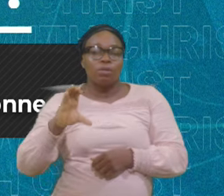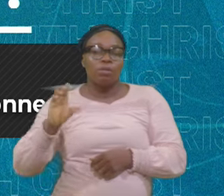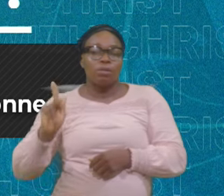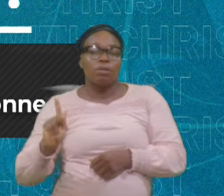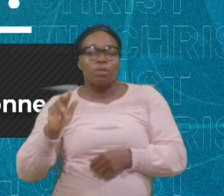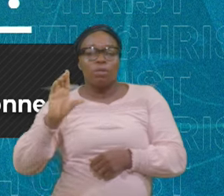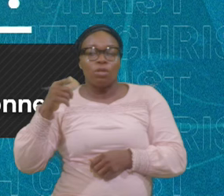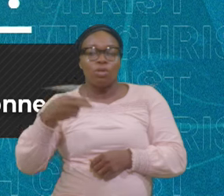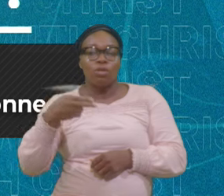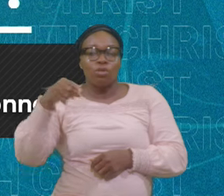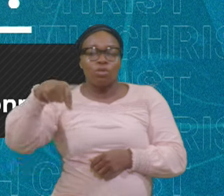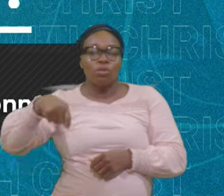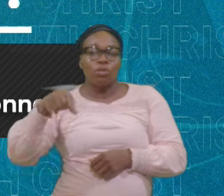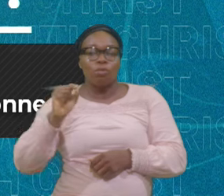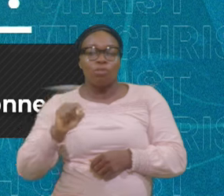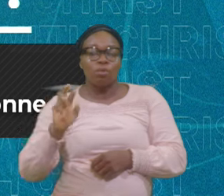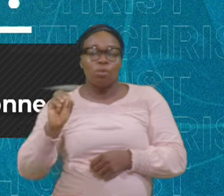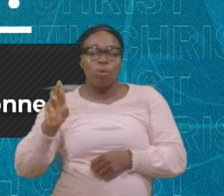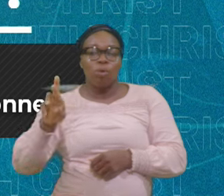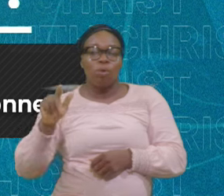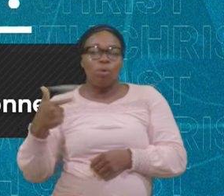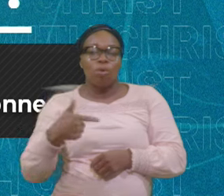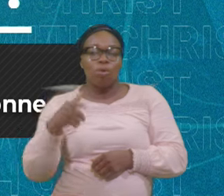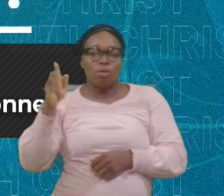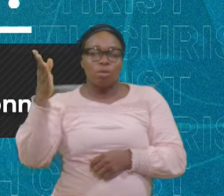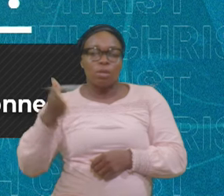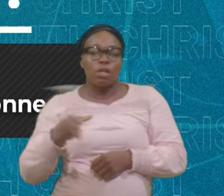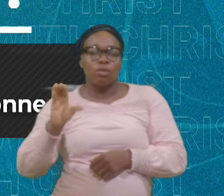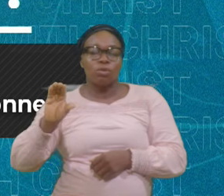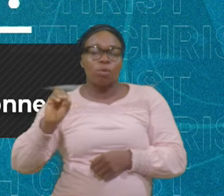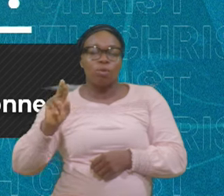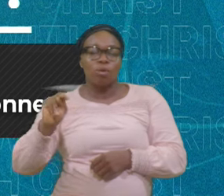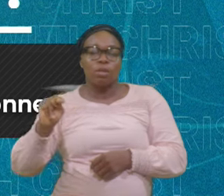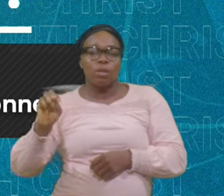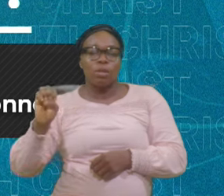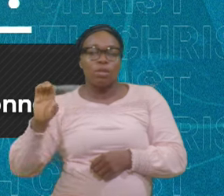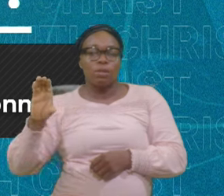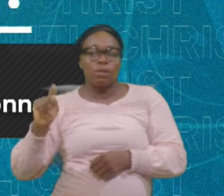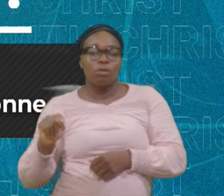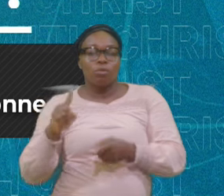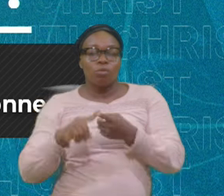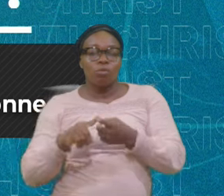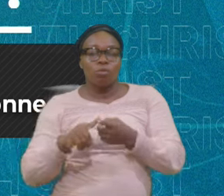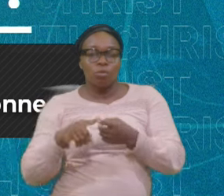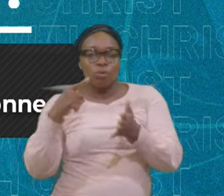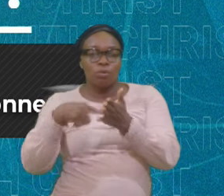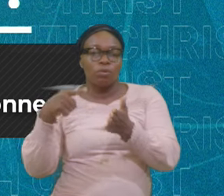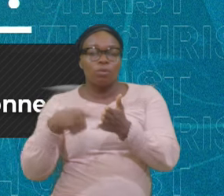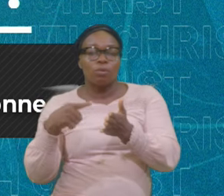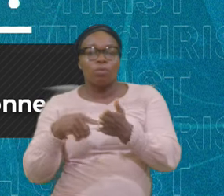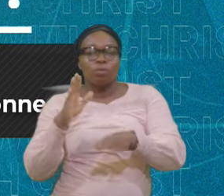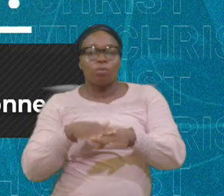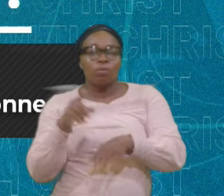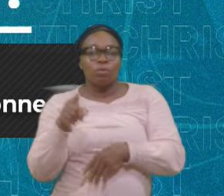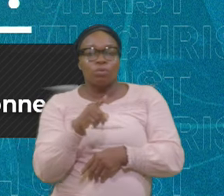Visit It And Fill Out The Form So We Can Use That In Following Up And Help You To Stand On The